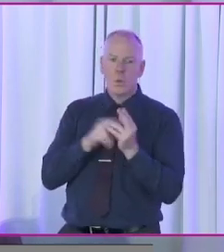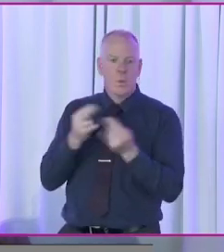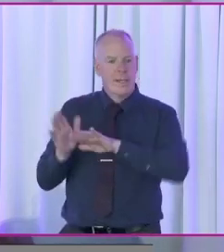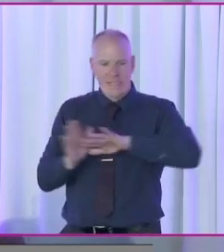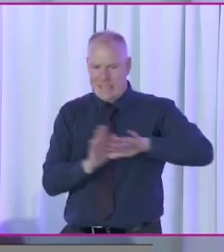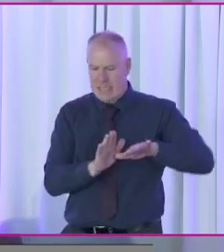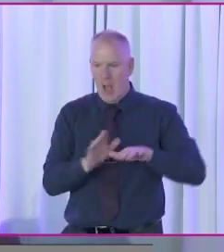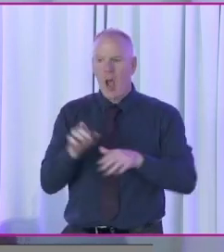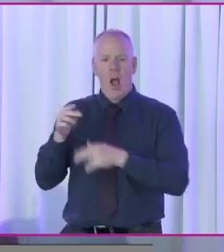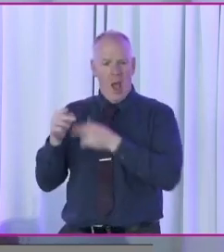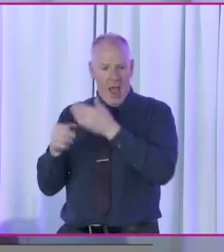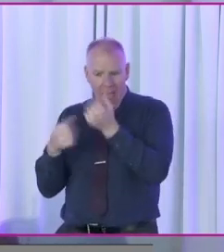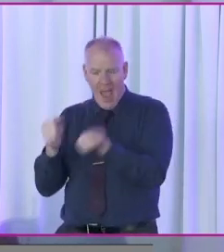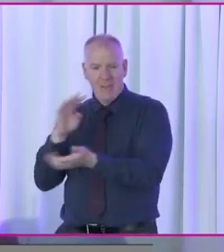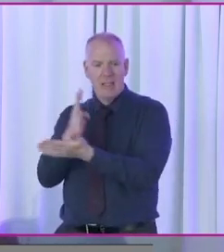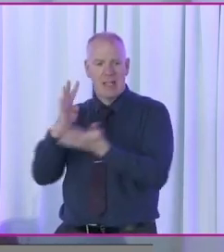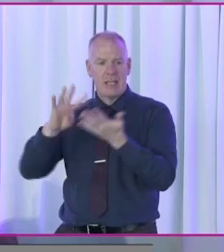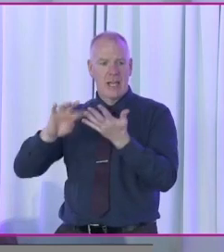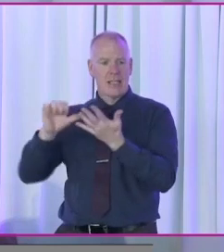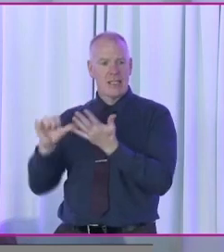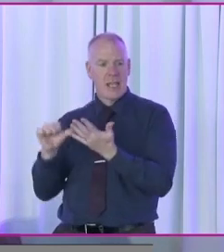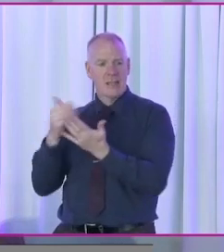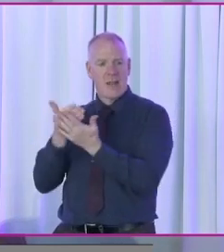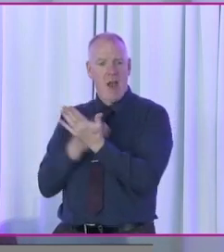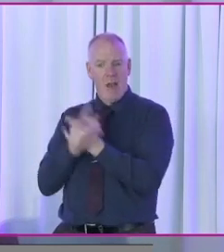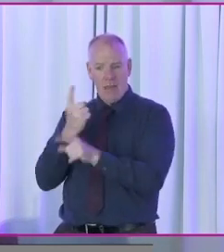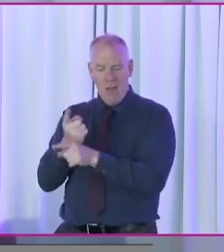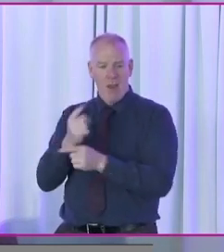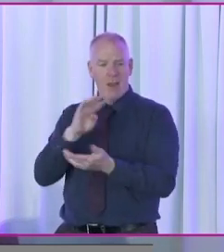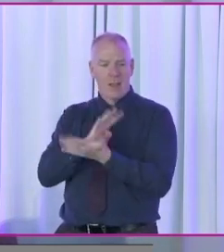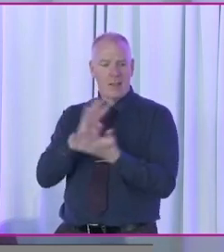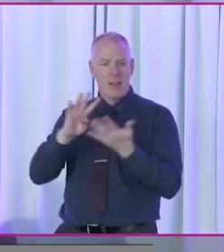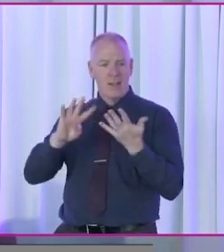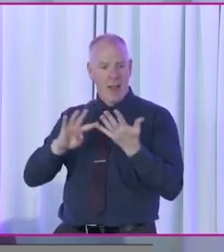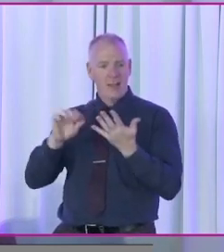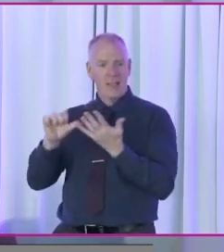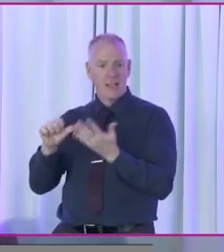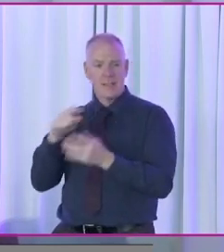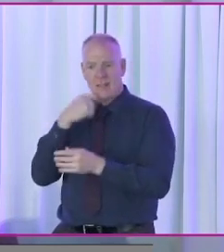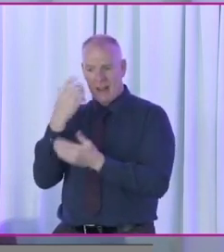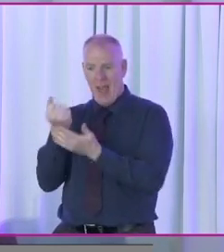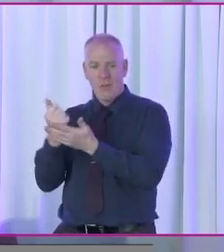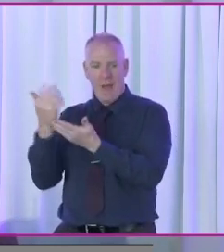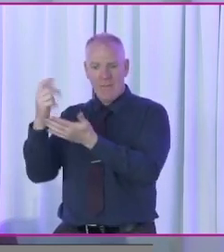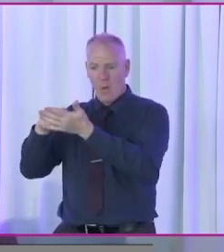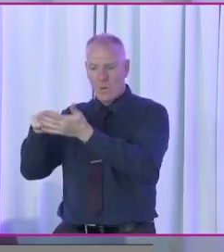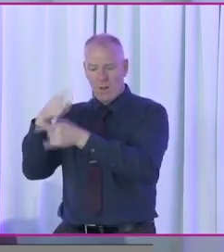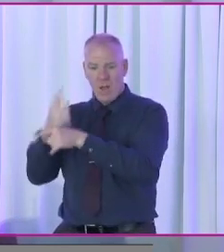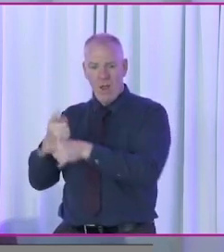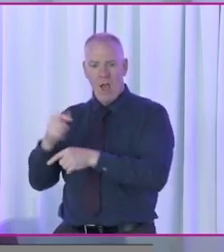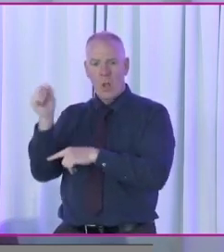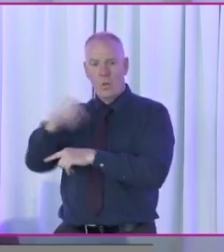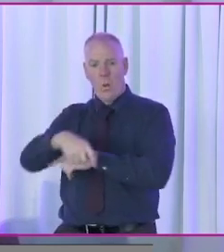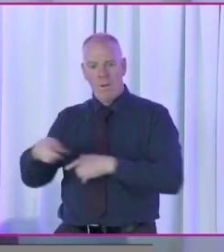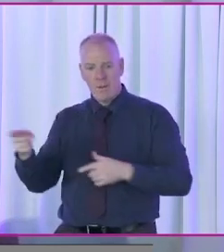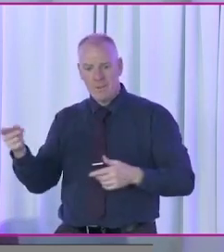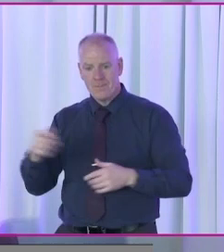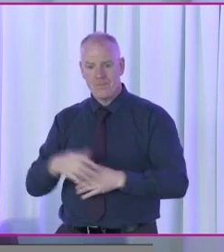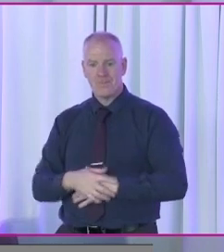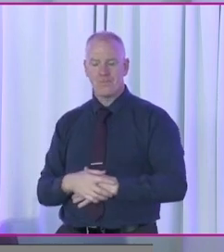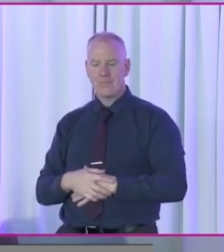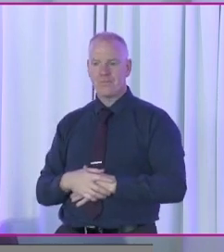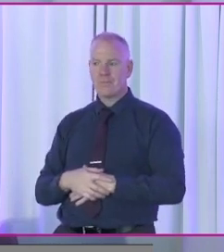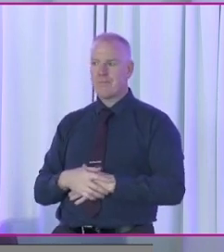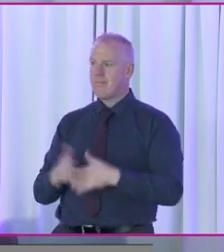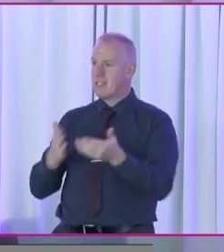thankfully, there was already 1996 legislation that actually said there had to be template voting. And that was ignored. So it